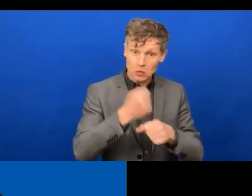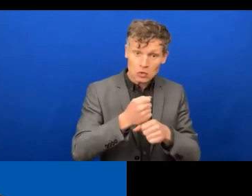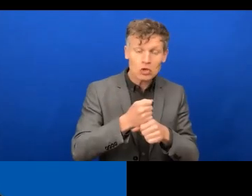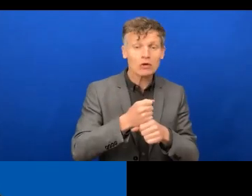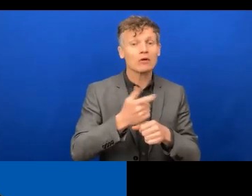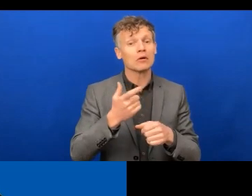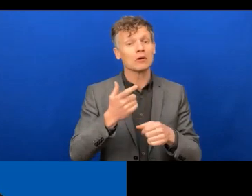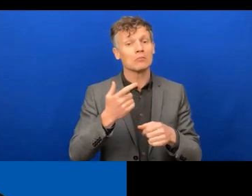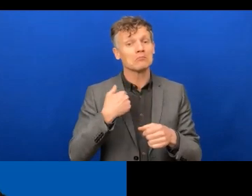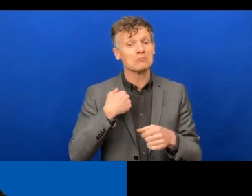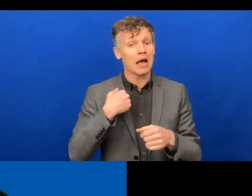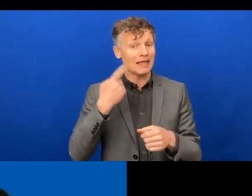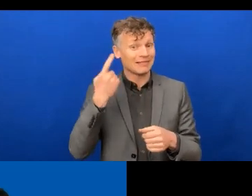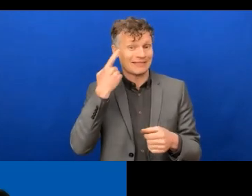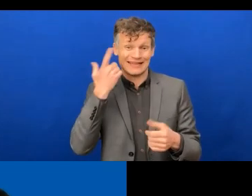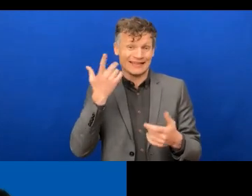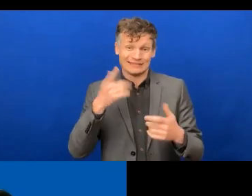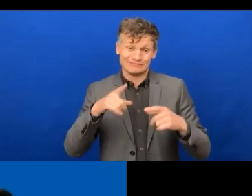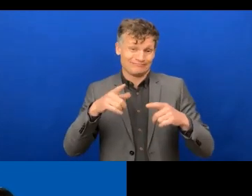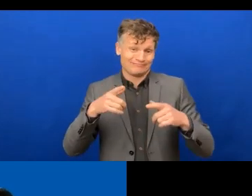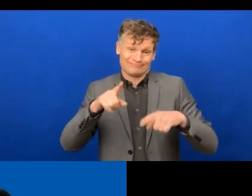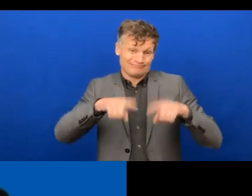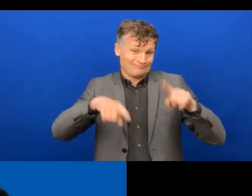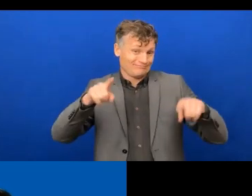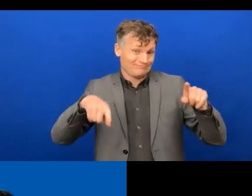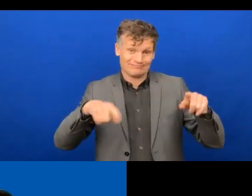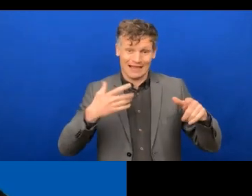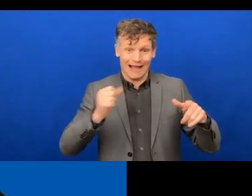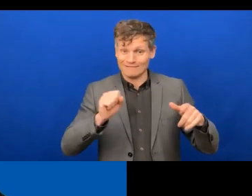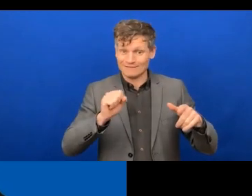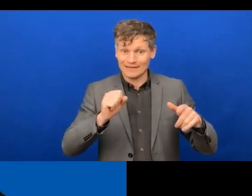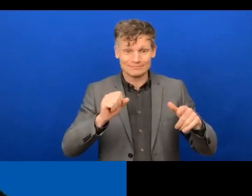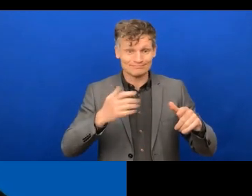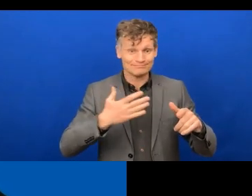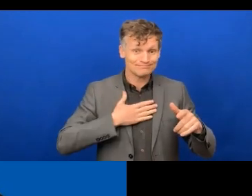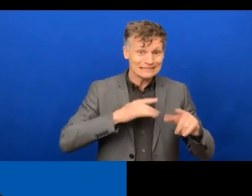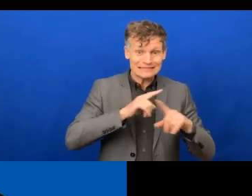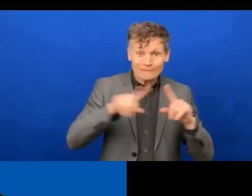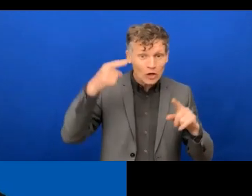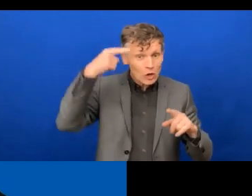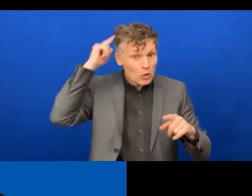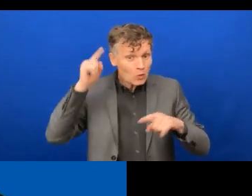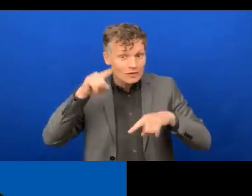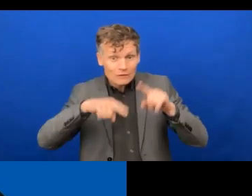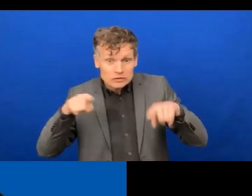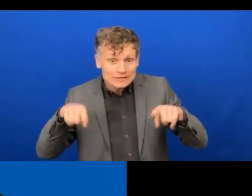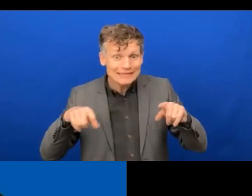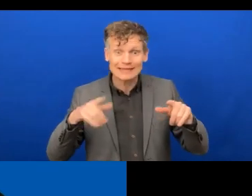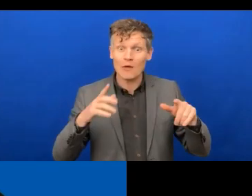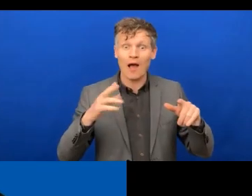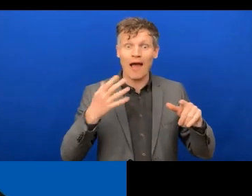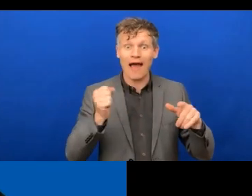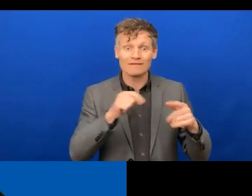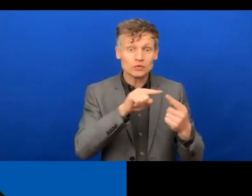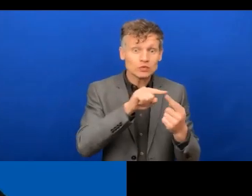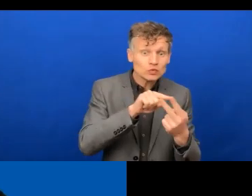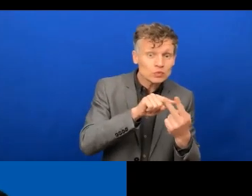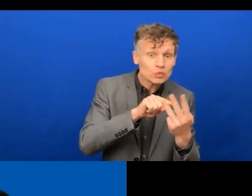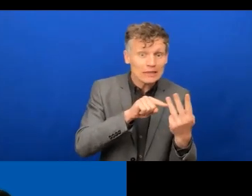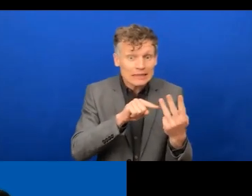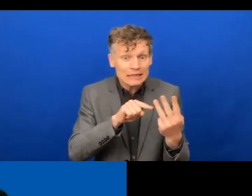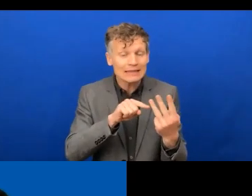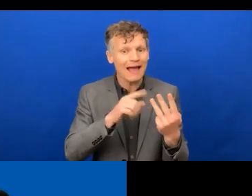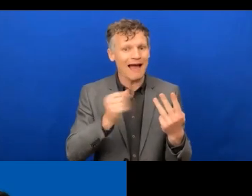sit in or which combination of those, because the different traits of different neuro minorities have varying different